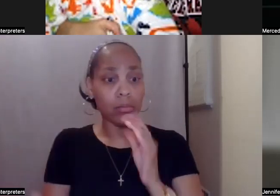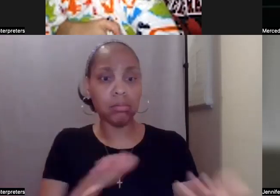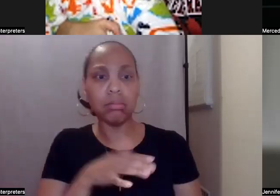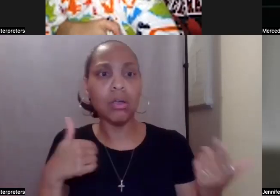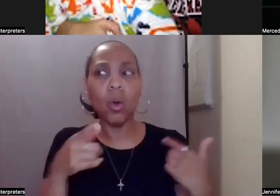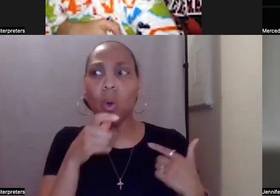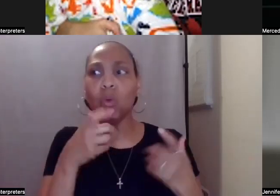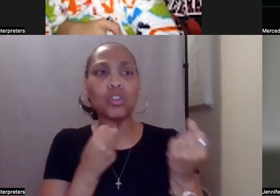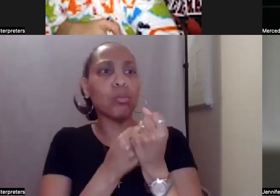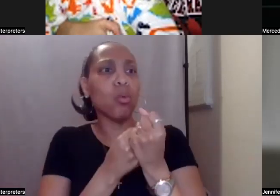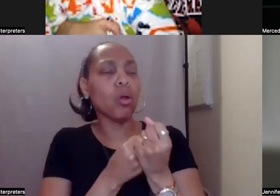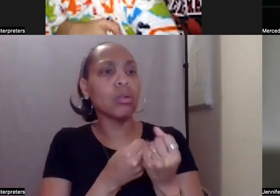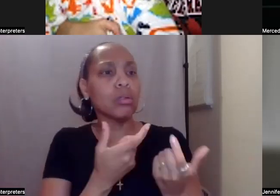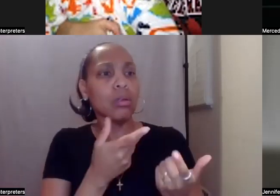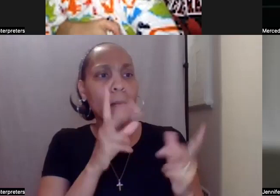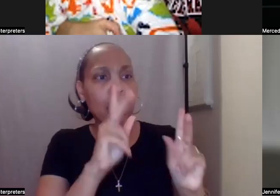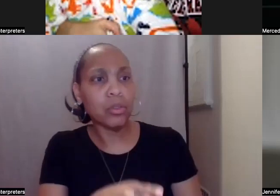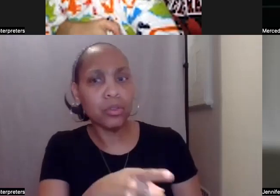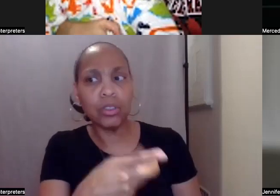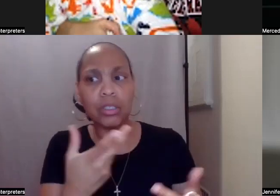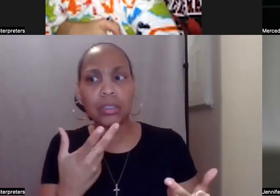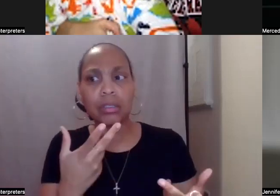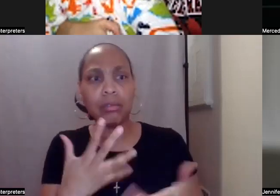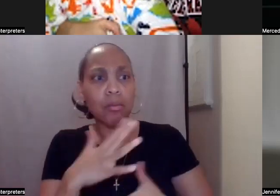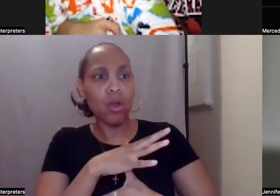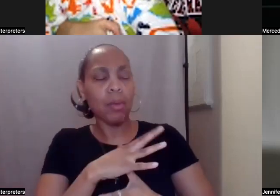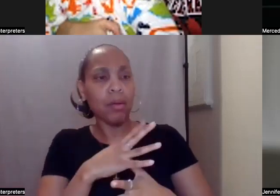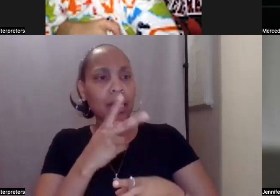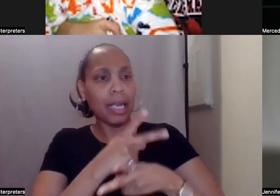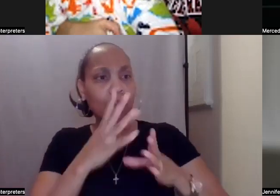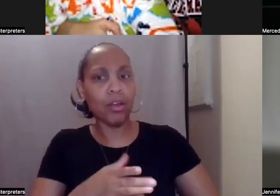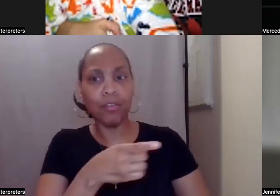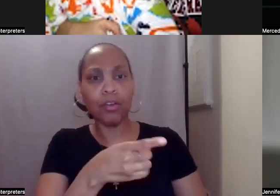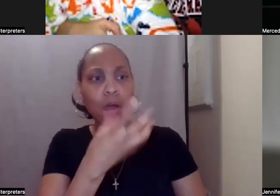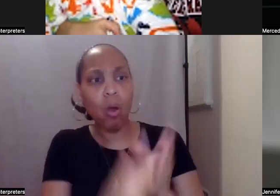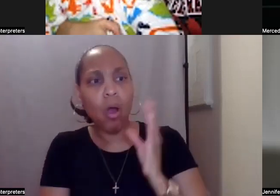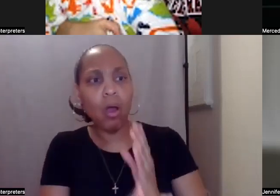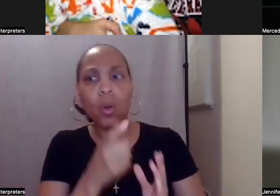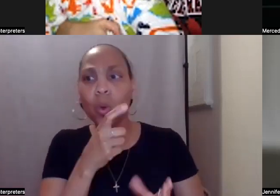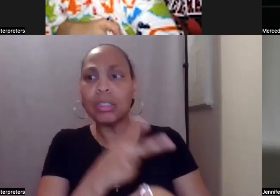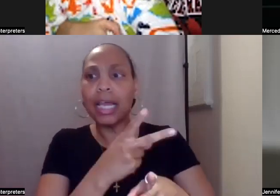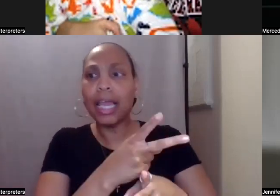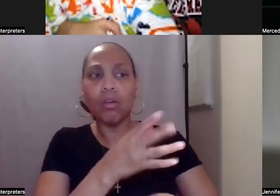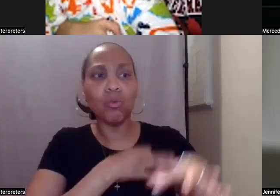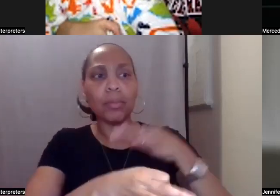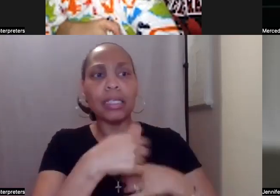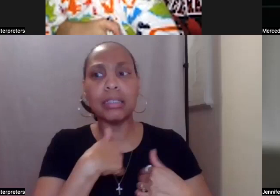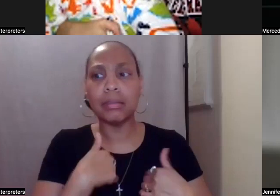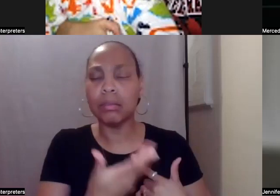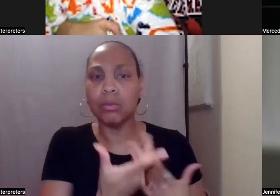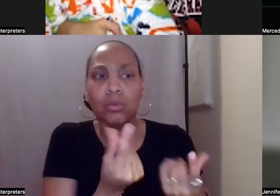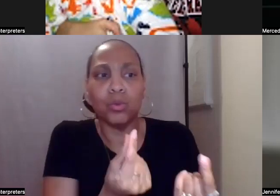does this look like when the primary caregiver is no longer with us, right? There's so much natural support built into self-direction.